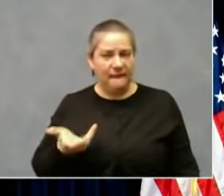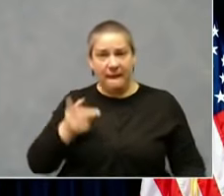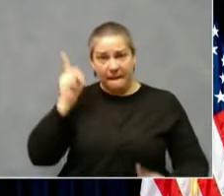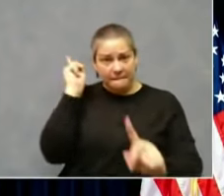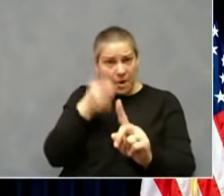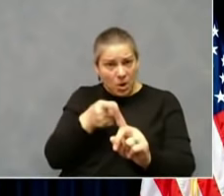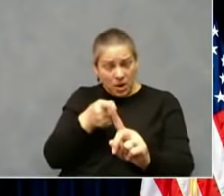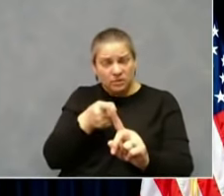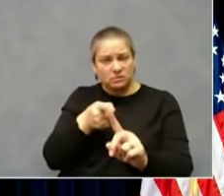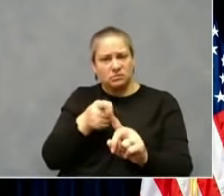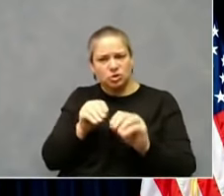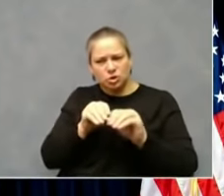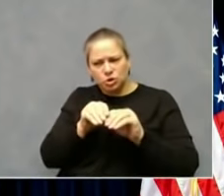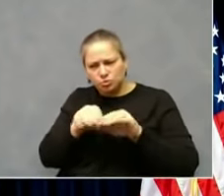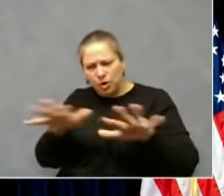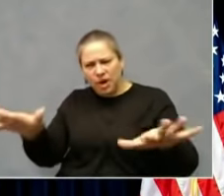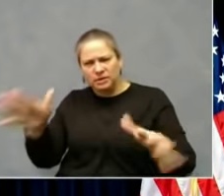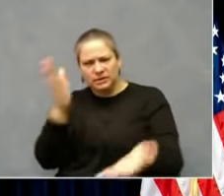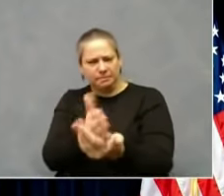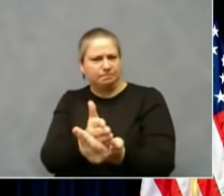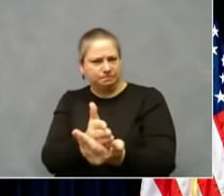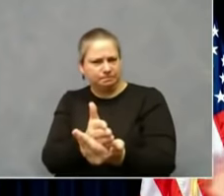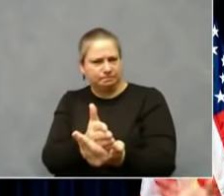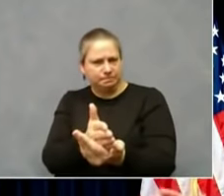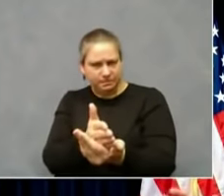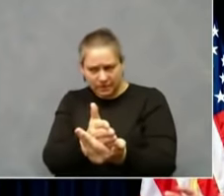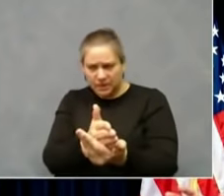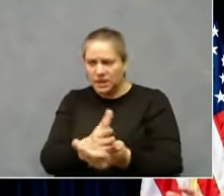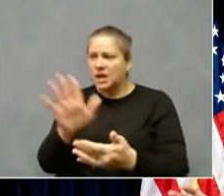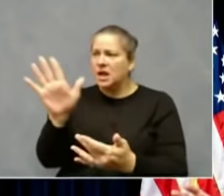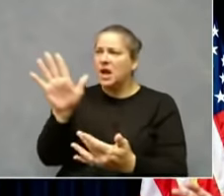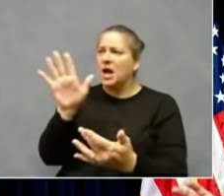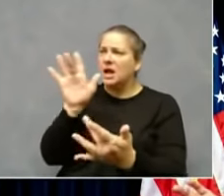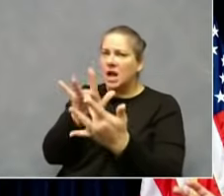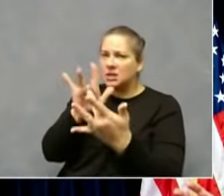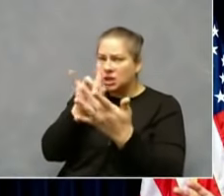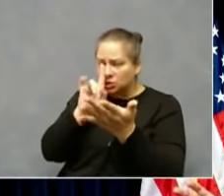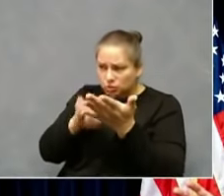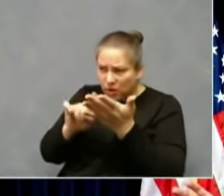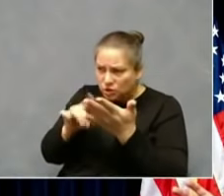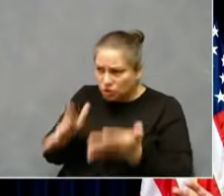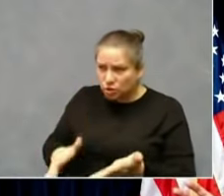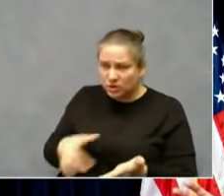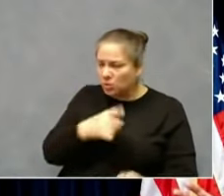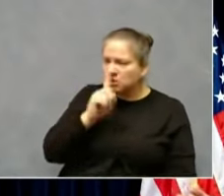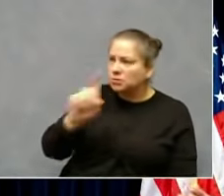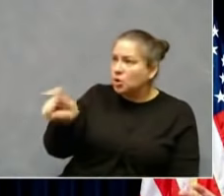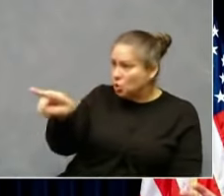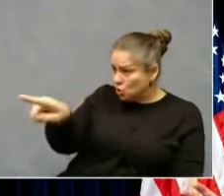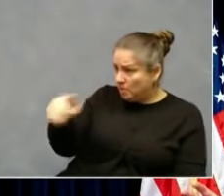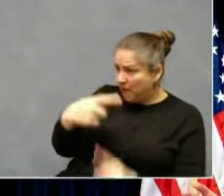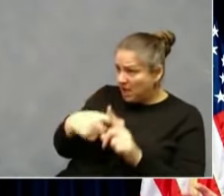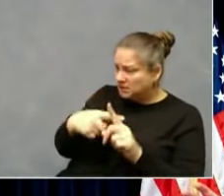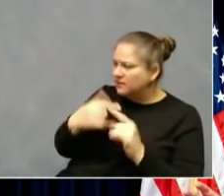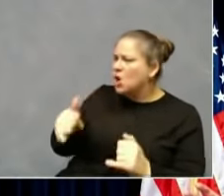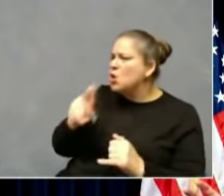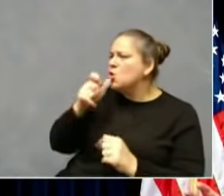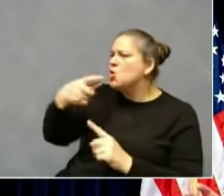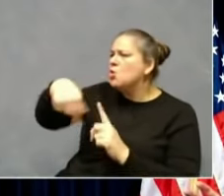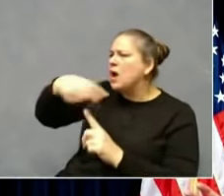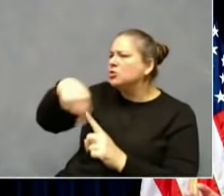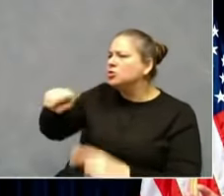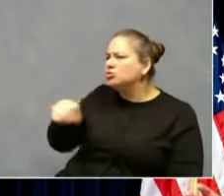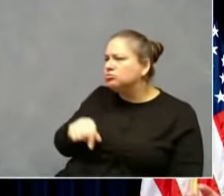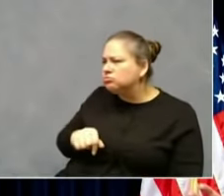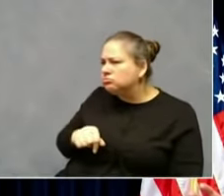done through the contact tracers themselves. You have it. Who have you been around? Now that contact tracer is calling that positive individual